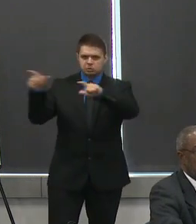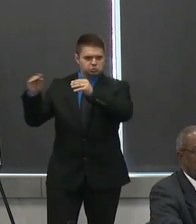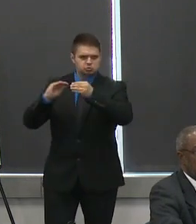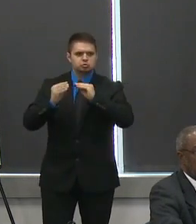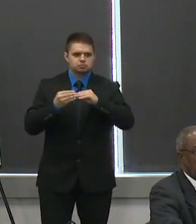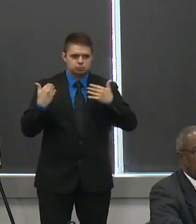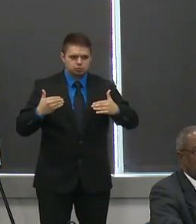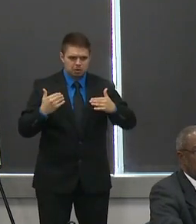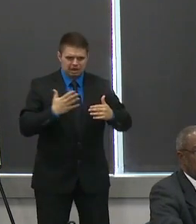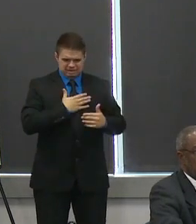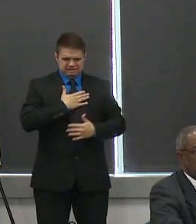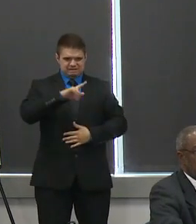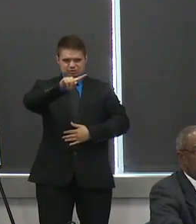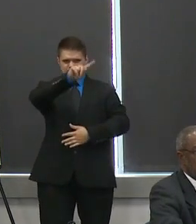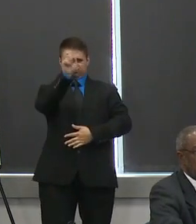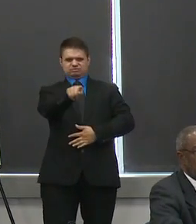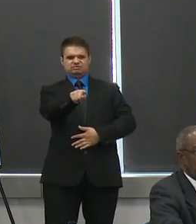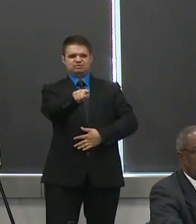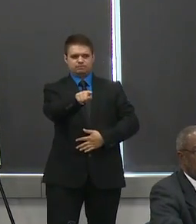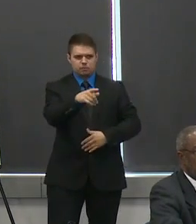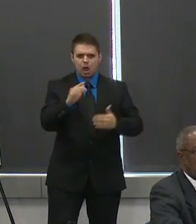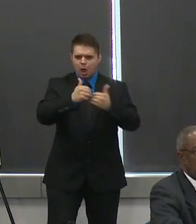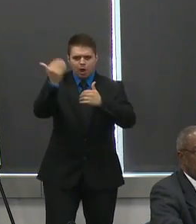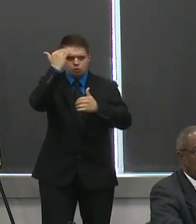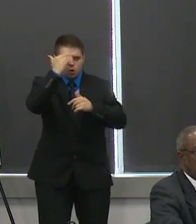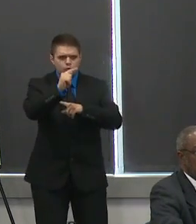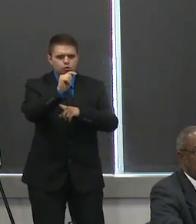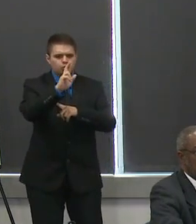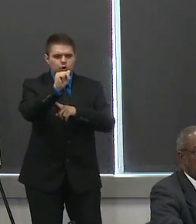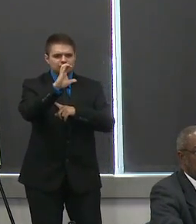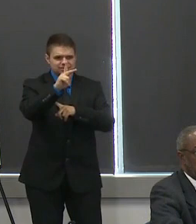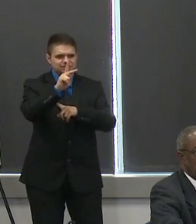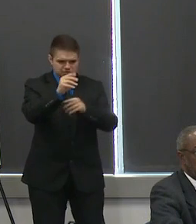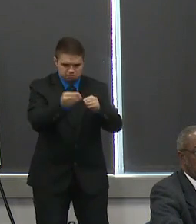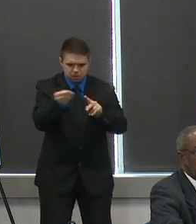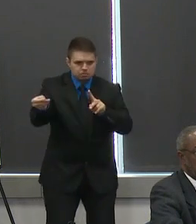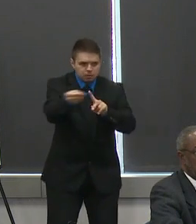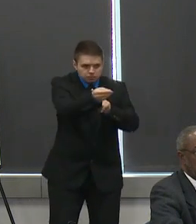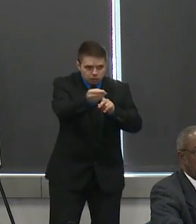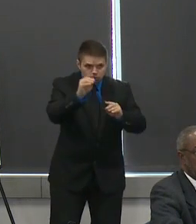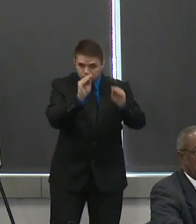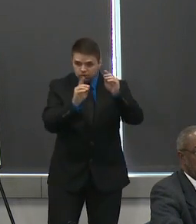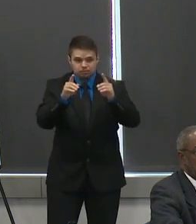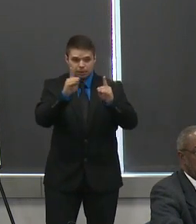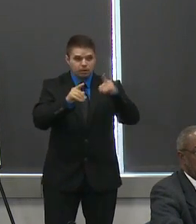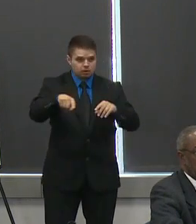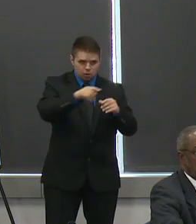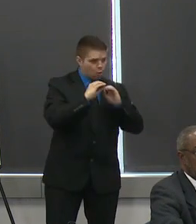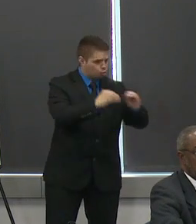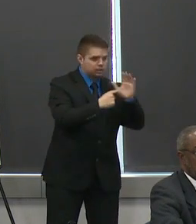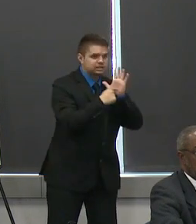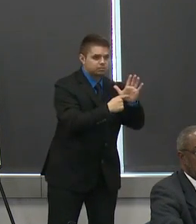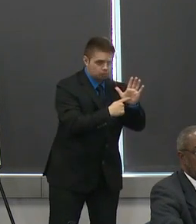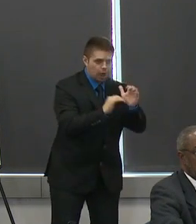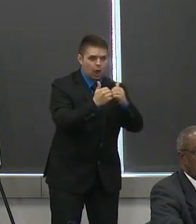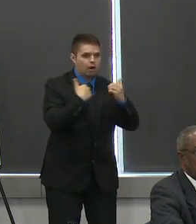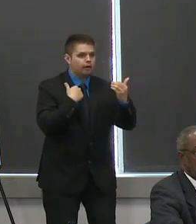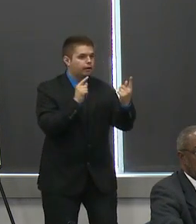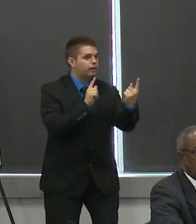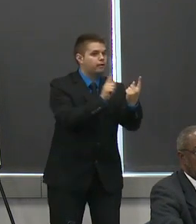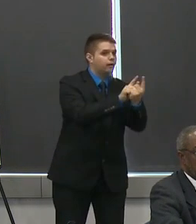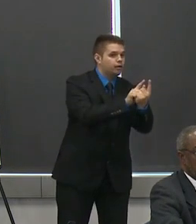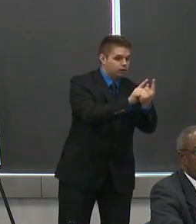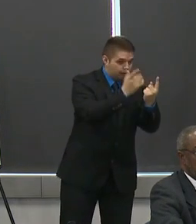contact training are asymptomatic people who've had contact with infected people going to be tested as part of the protocol